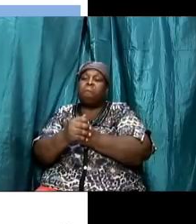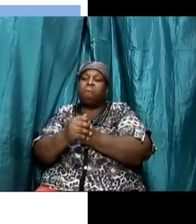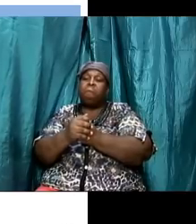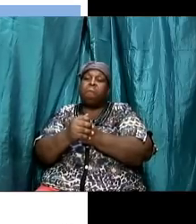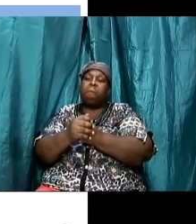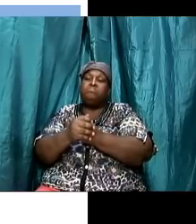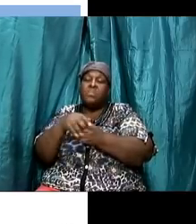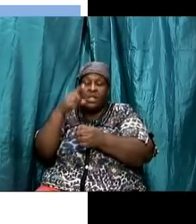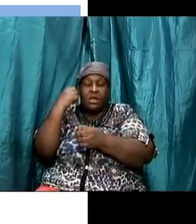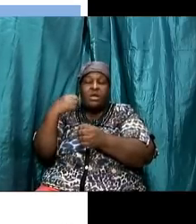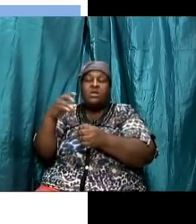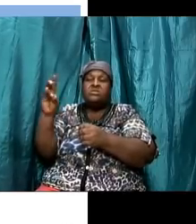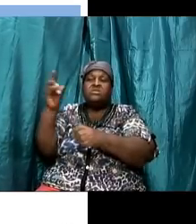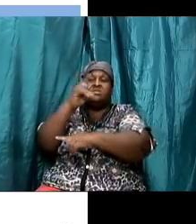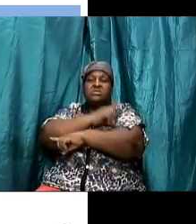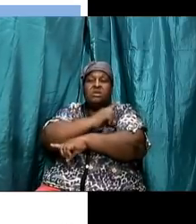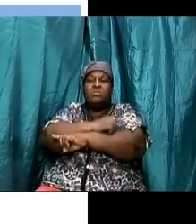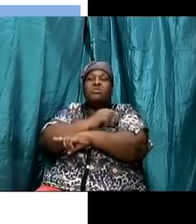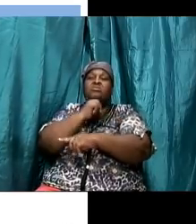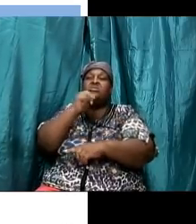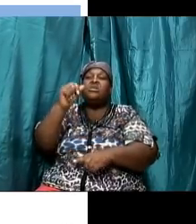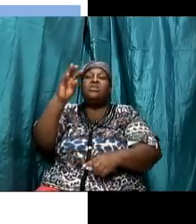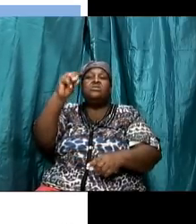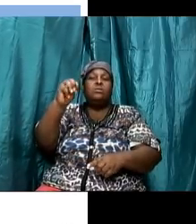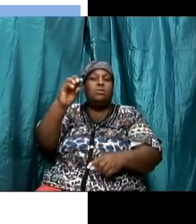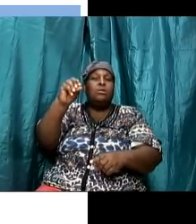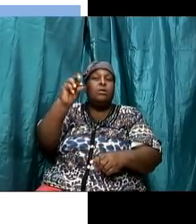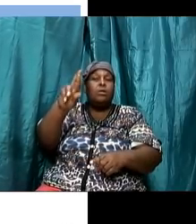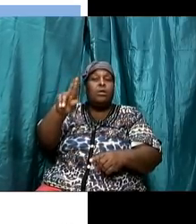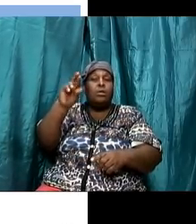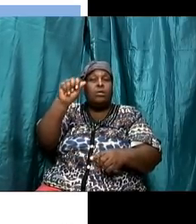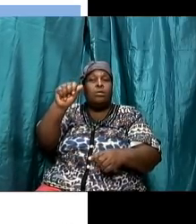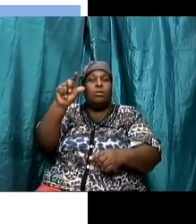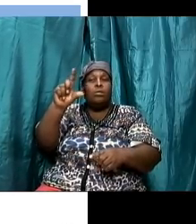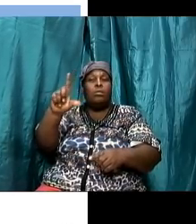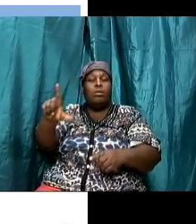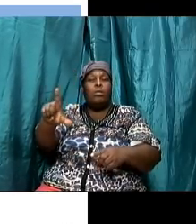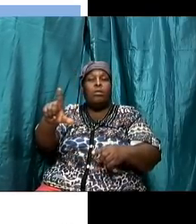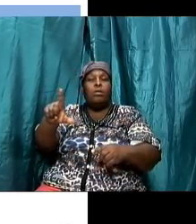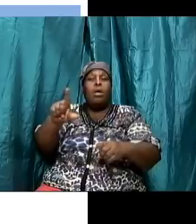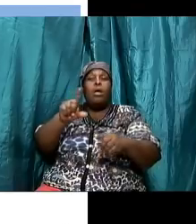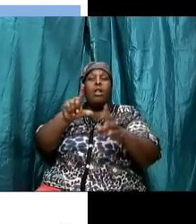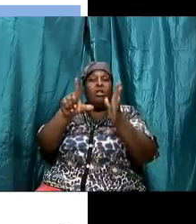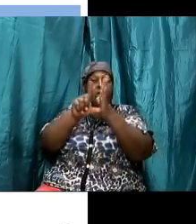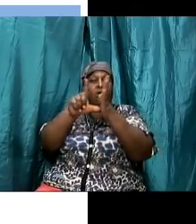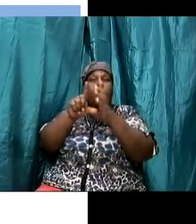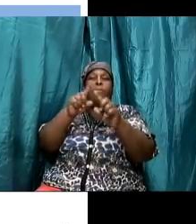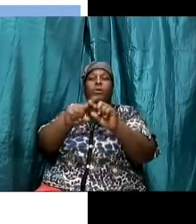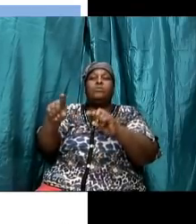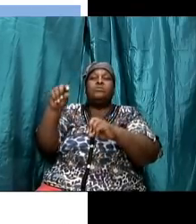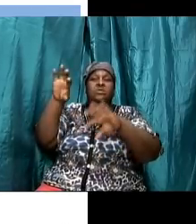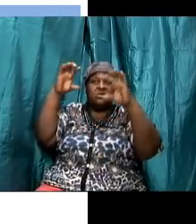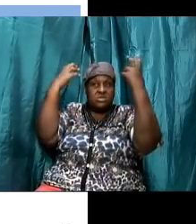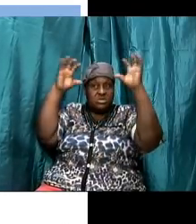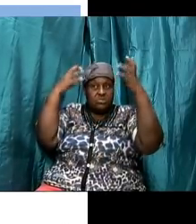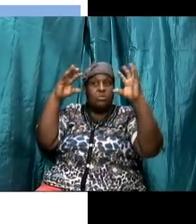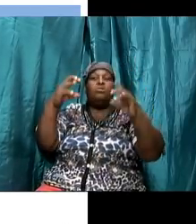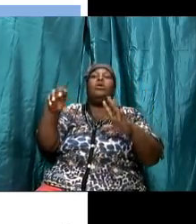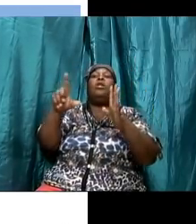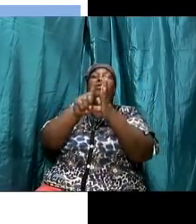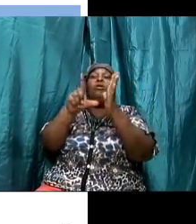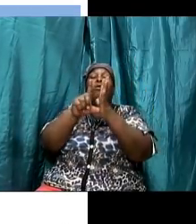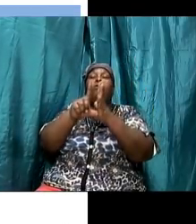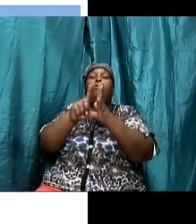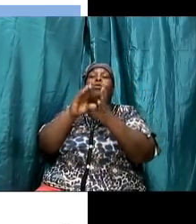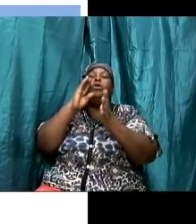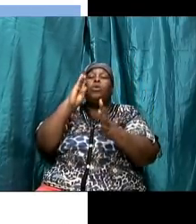but because the sabbath was not a moral law but a ceremonial law which i'm putting to you today it could have been broken